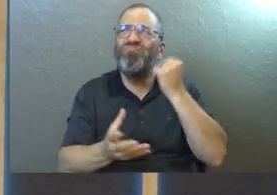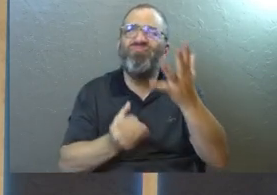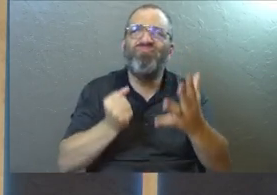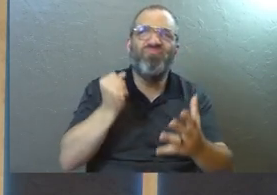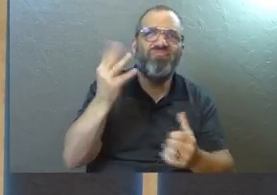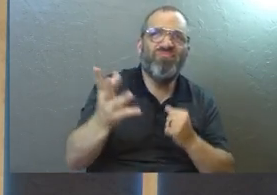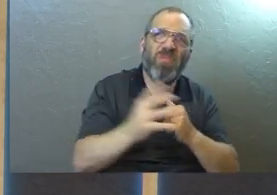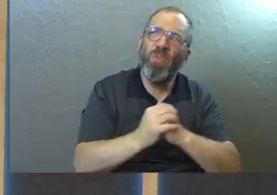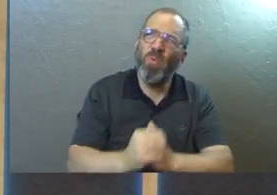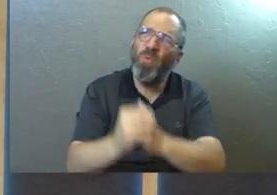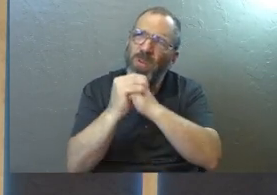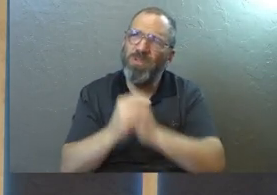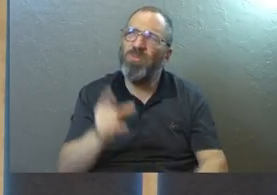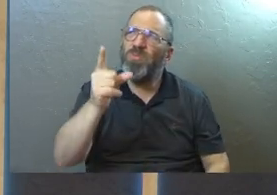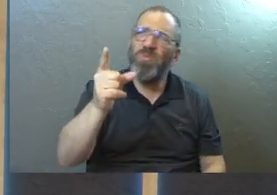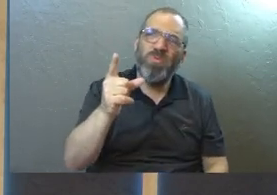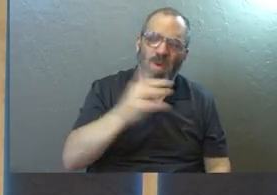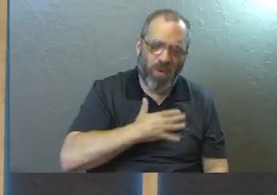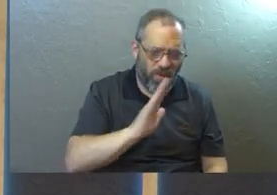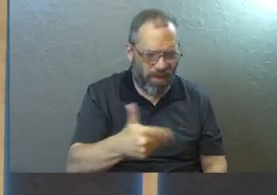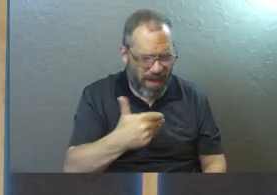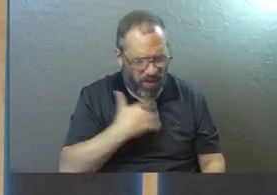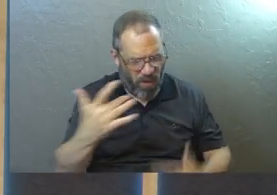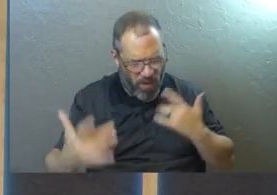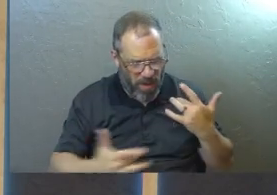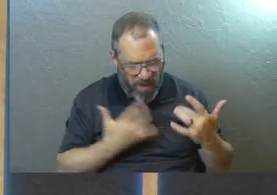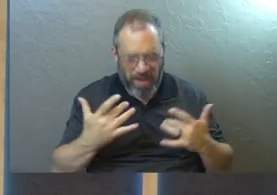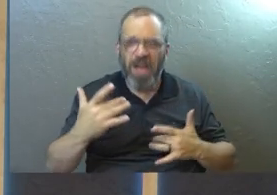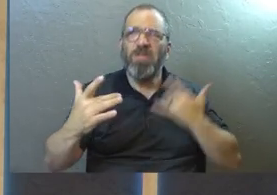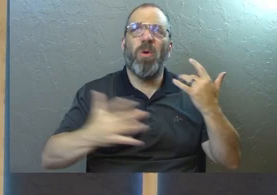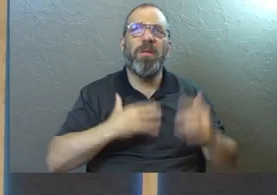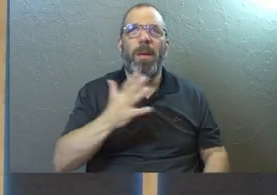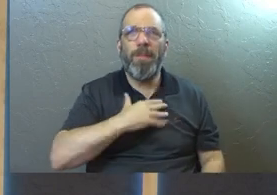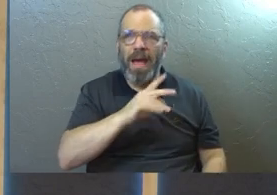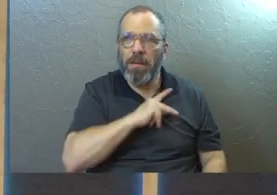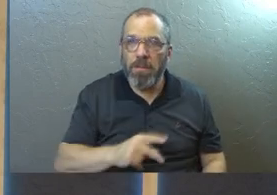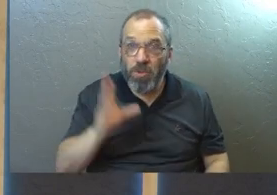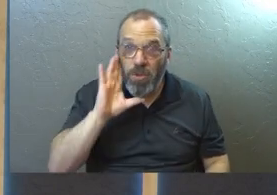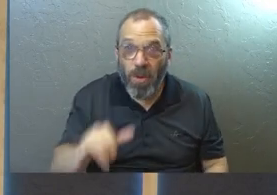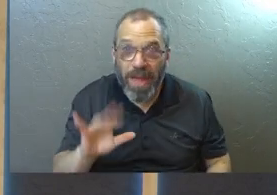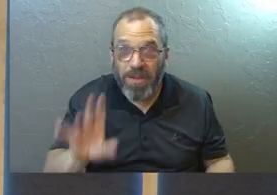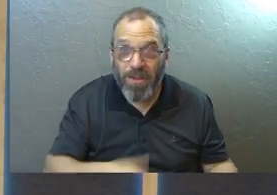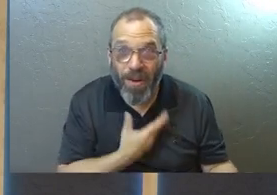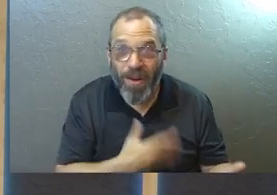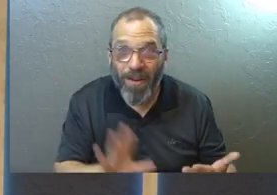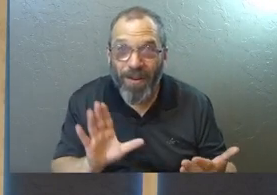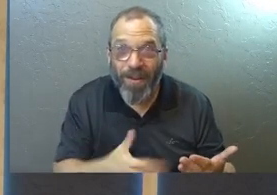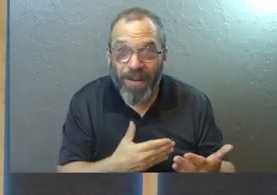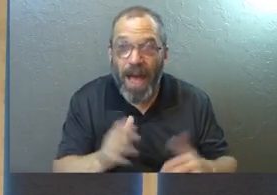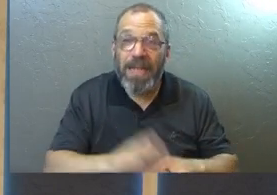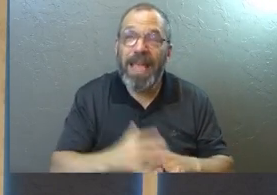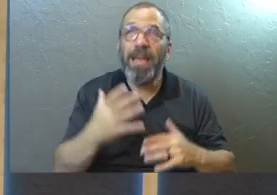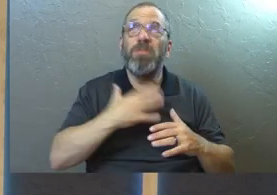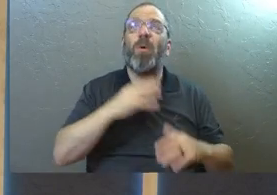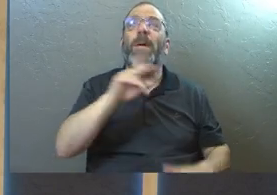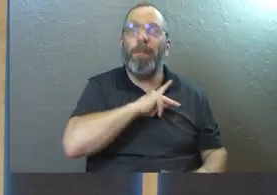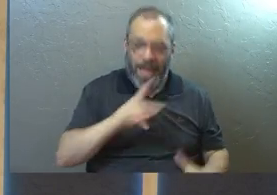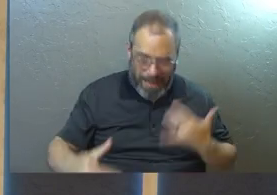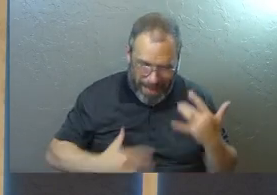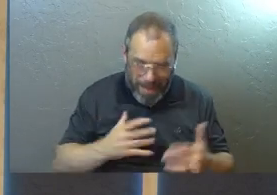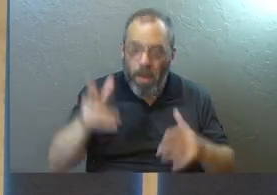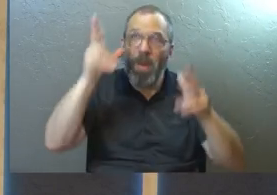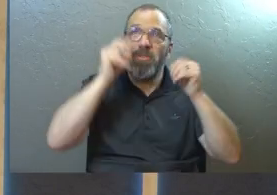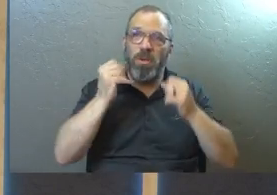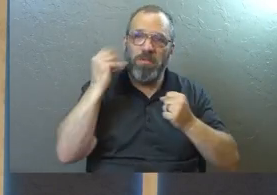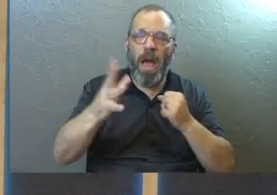to worship you. Oh, my soul rejoice. Take joy, my king. Do you know the song? Take joy, my king in